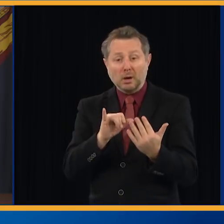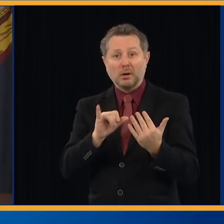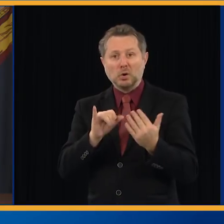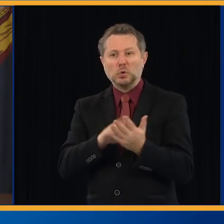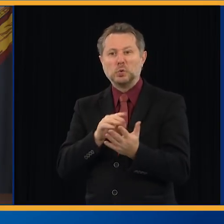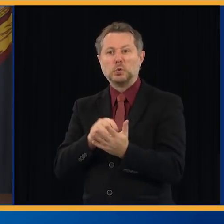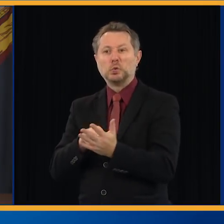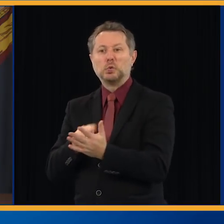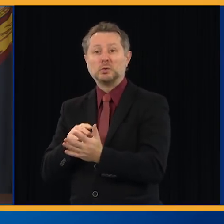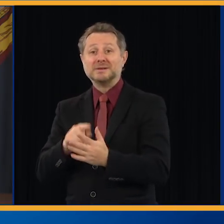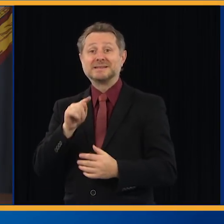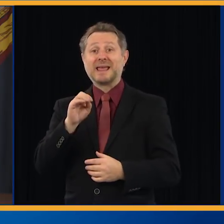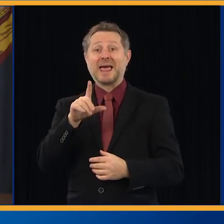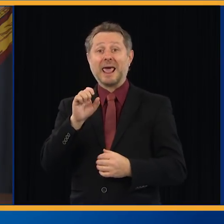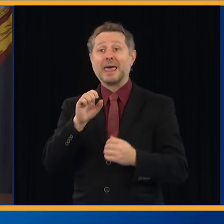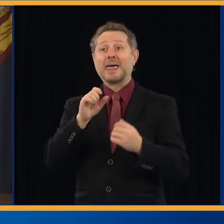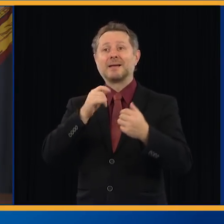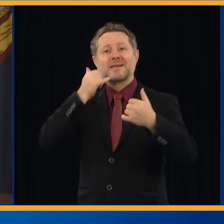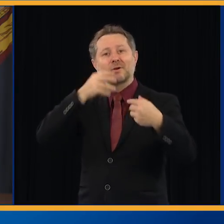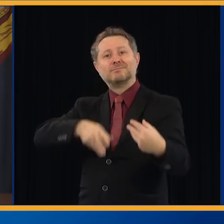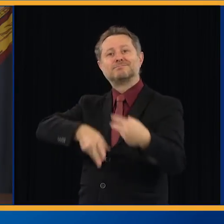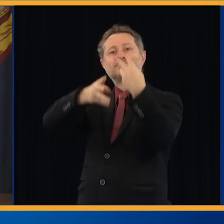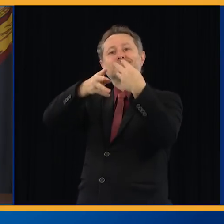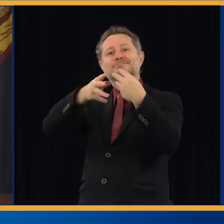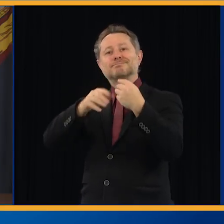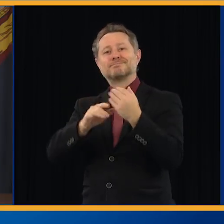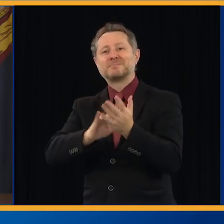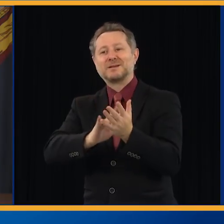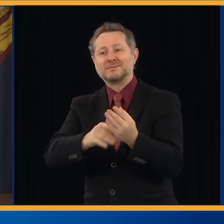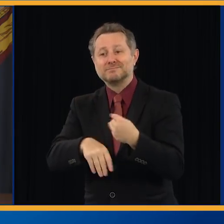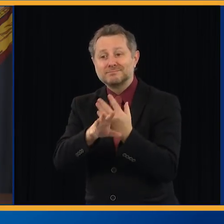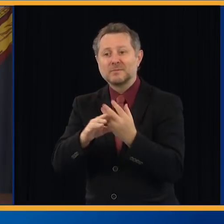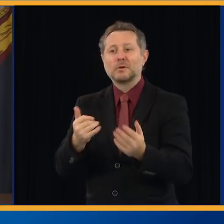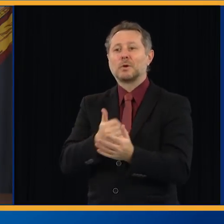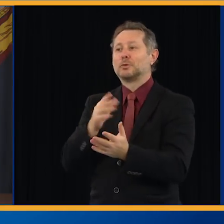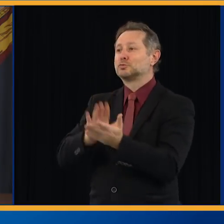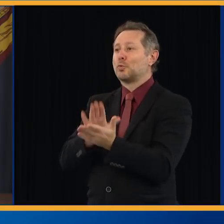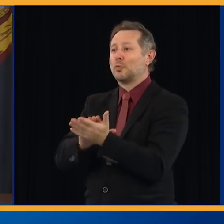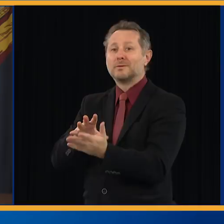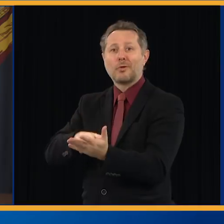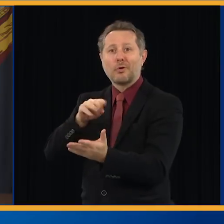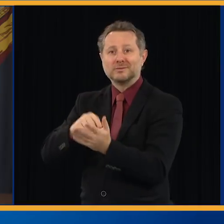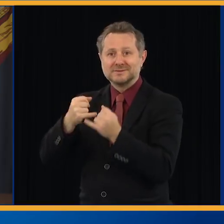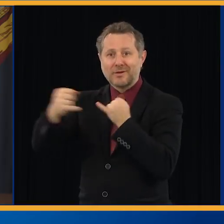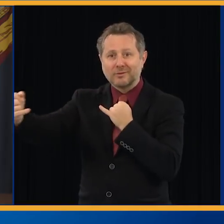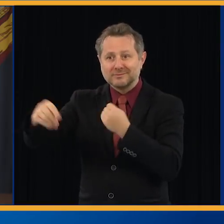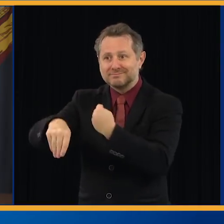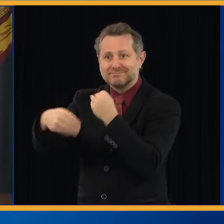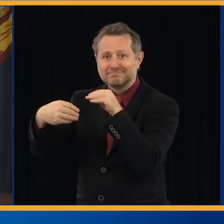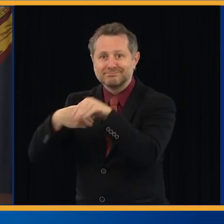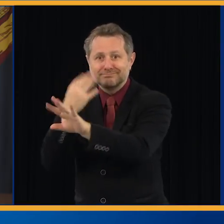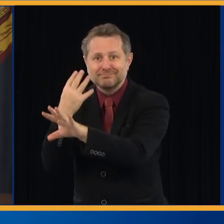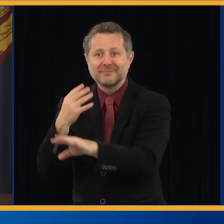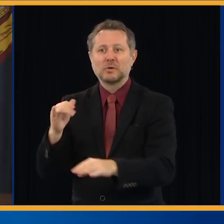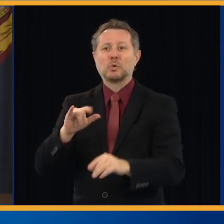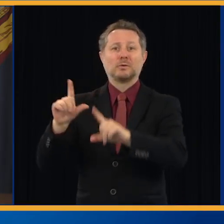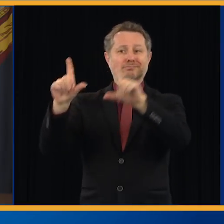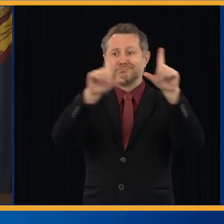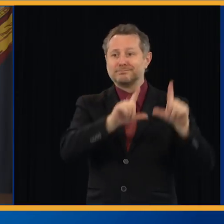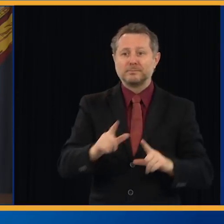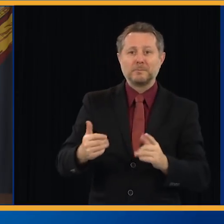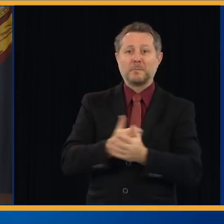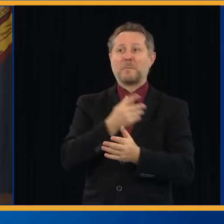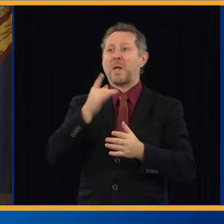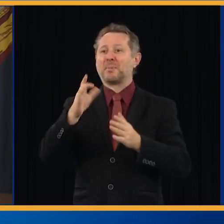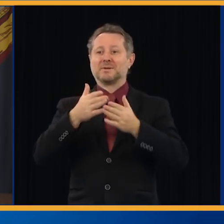with us. Teleeducation, remote learning is a lesson we'll take with us. A new public health system is a lesson that we'll take with us.